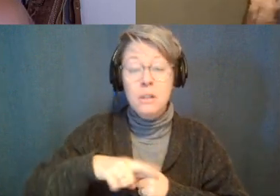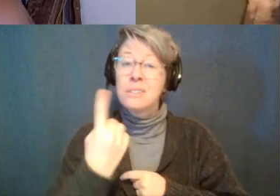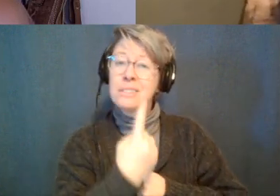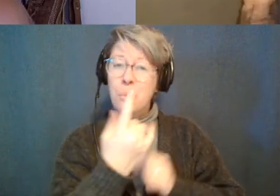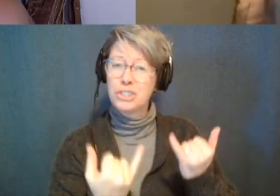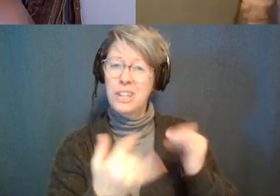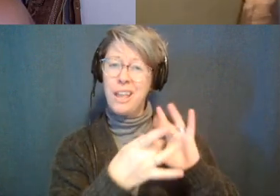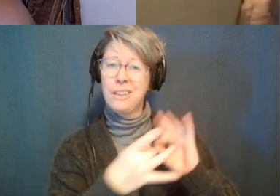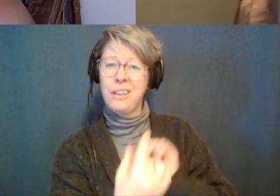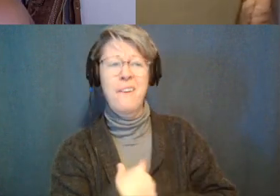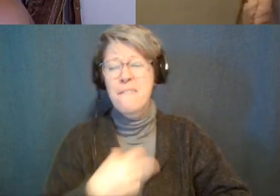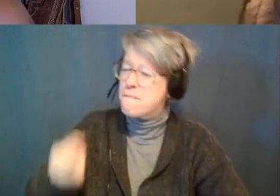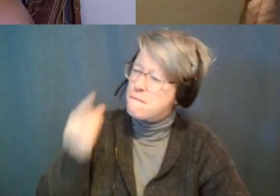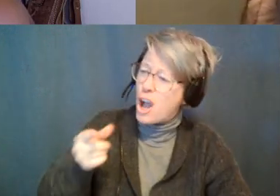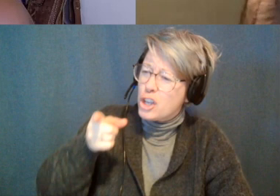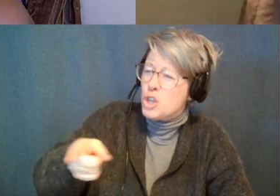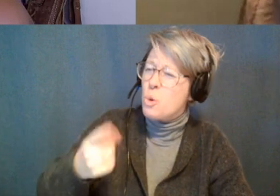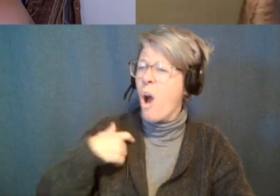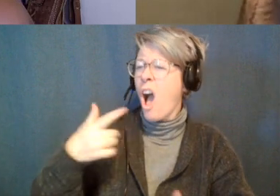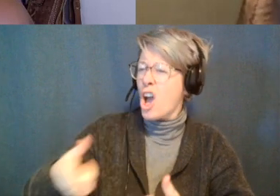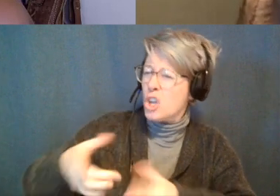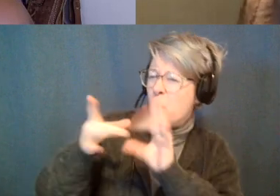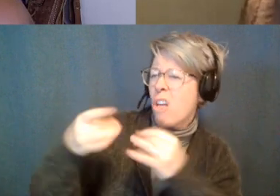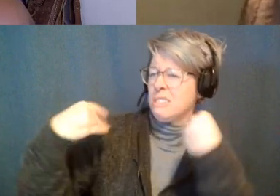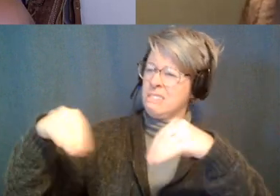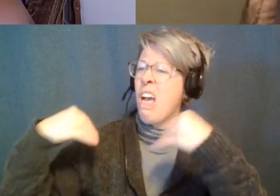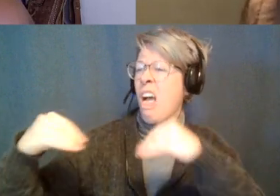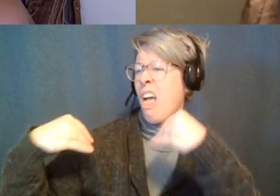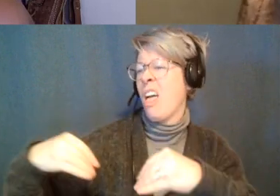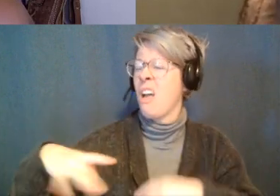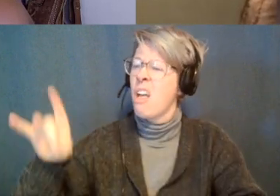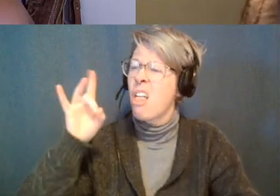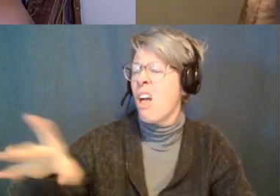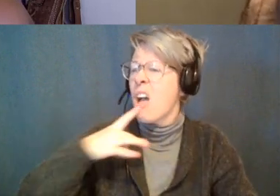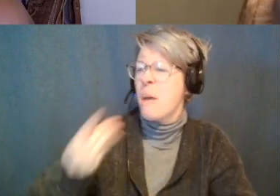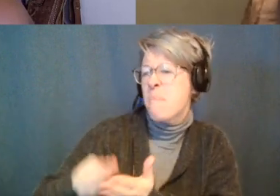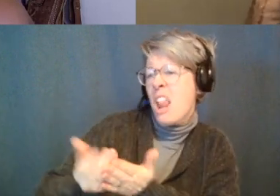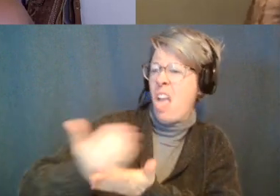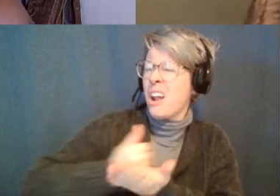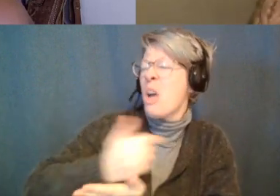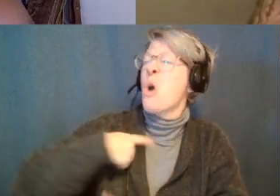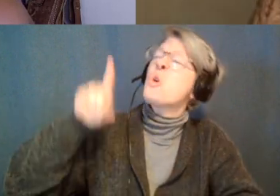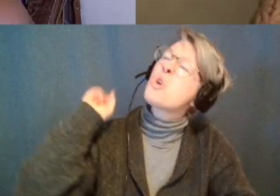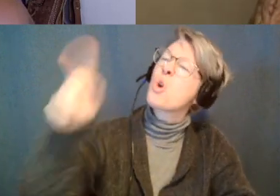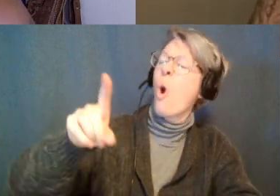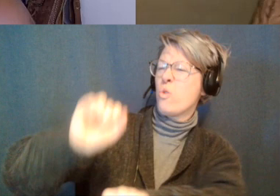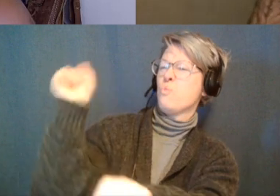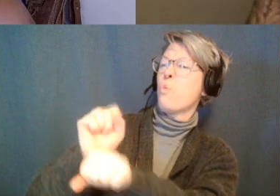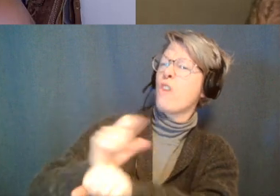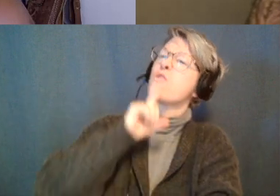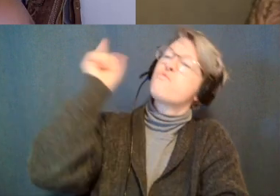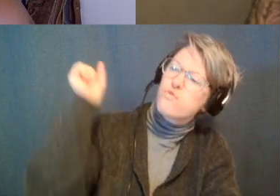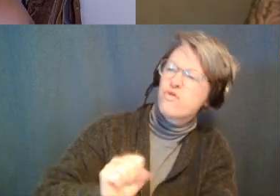guys like how dare you be trying to sell all these things now and trying to make money and go get a real job and all this kind of bullshit